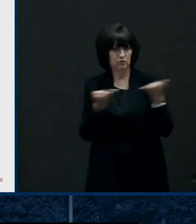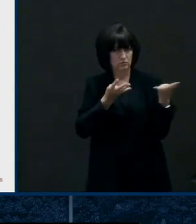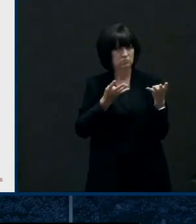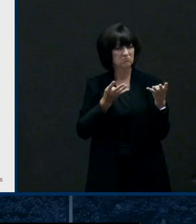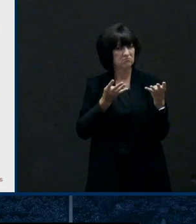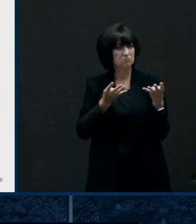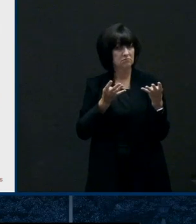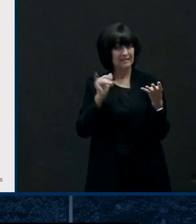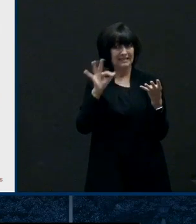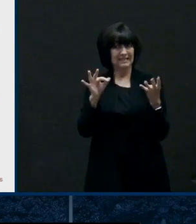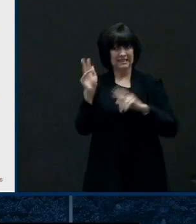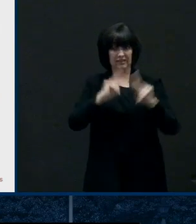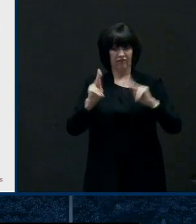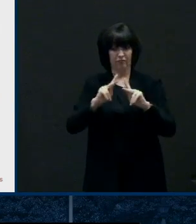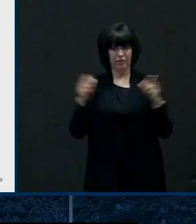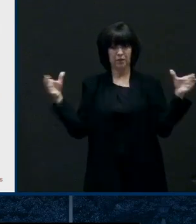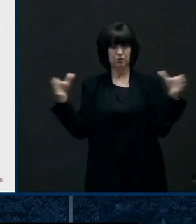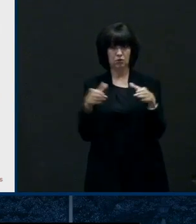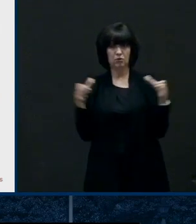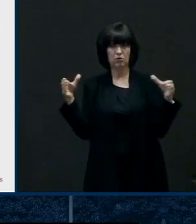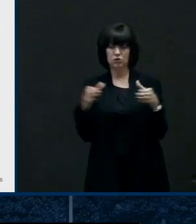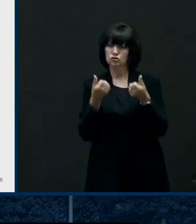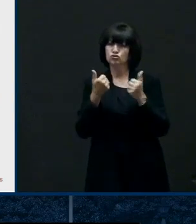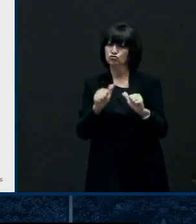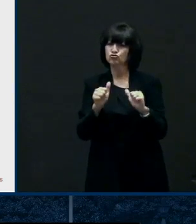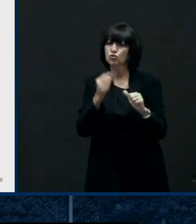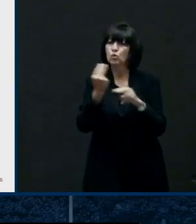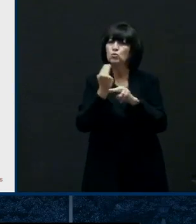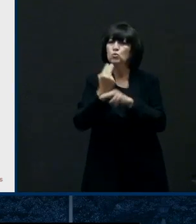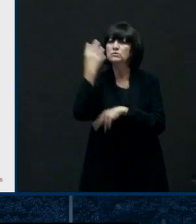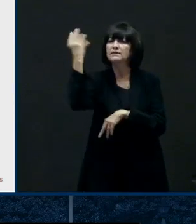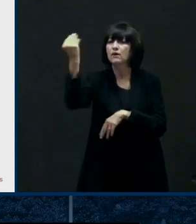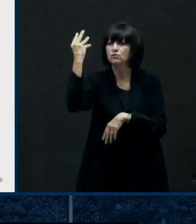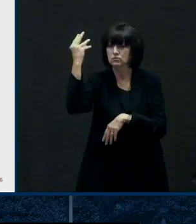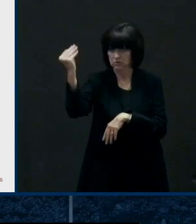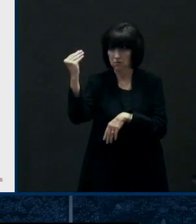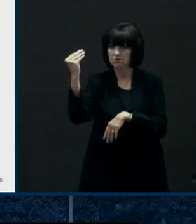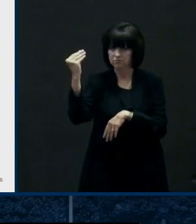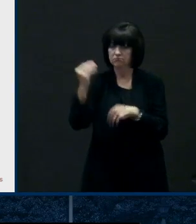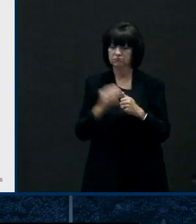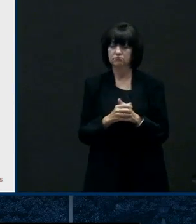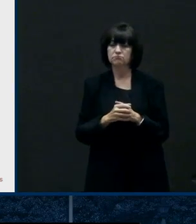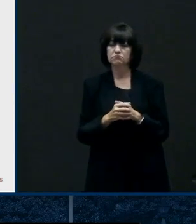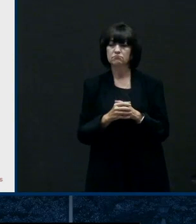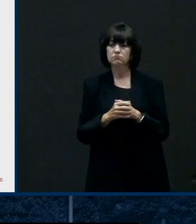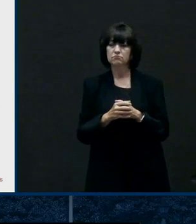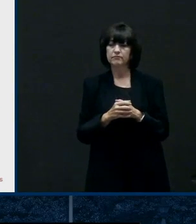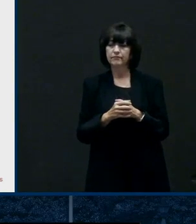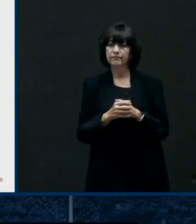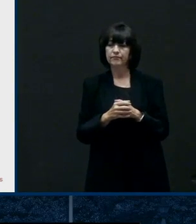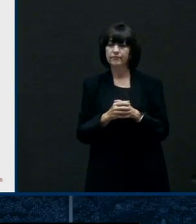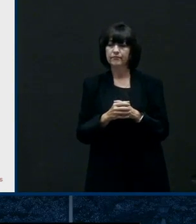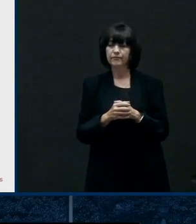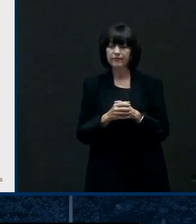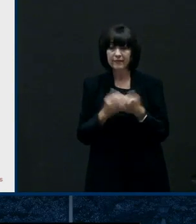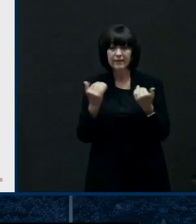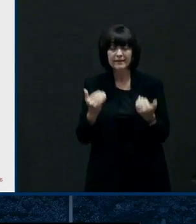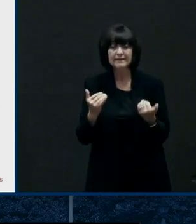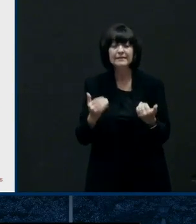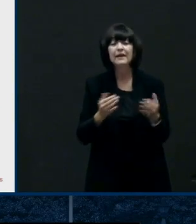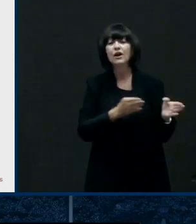as possible for all kinds of activities and finally i want to touch base on singing